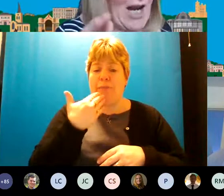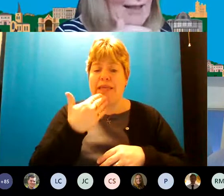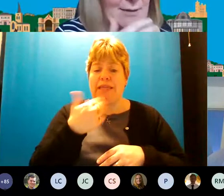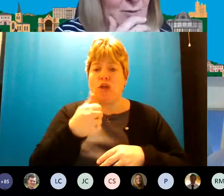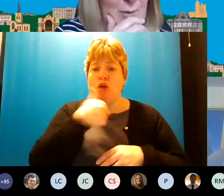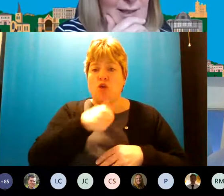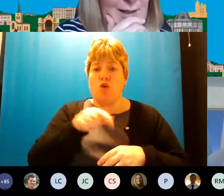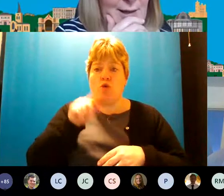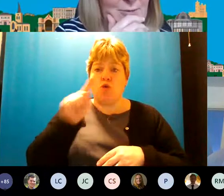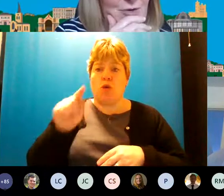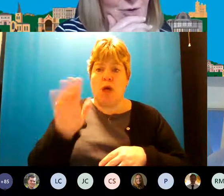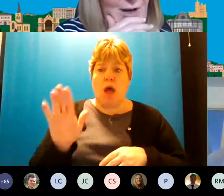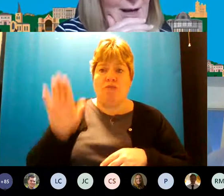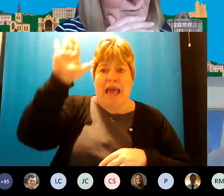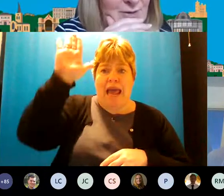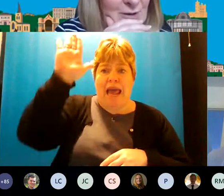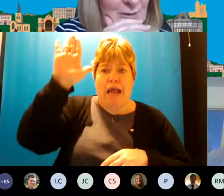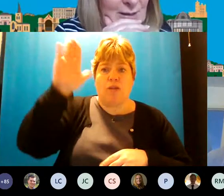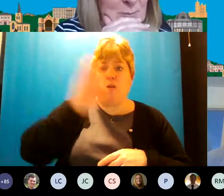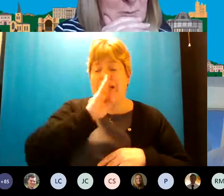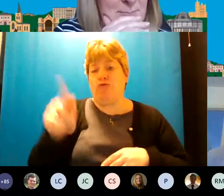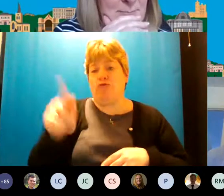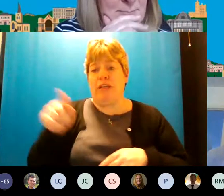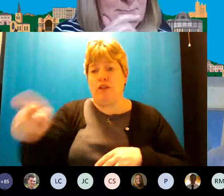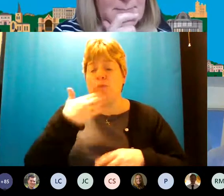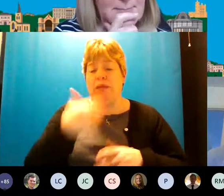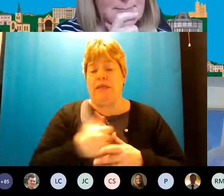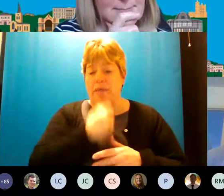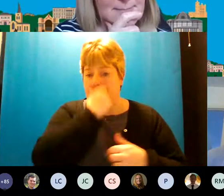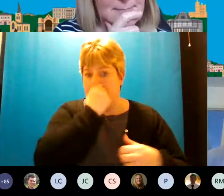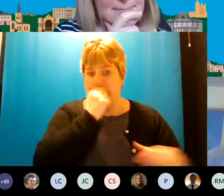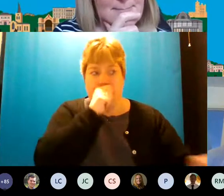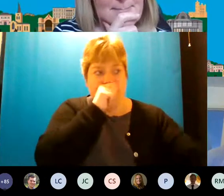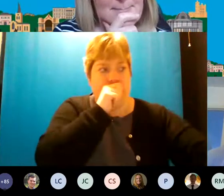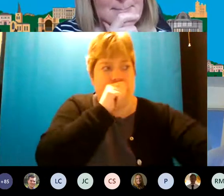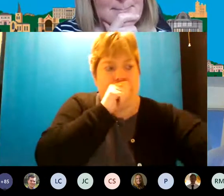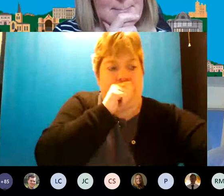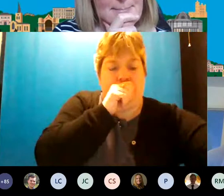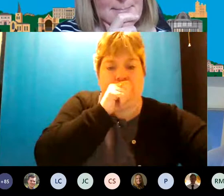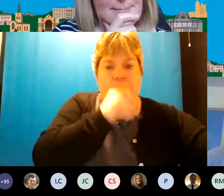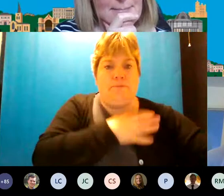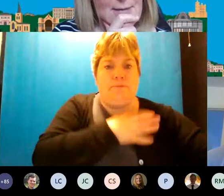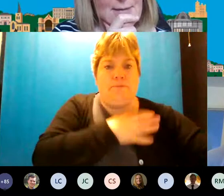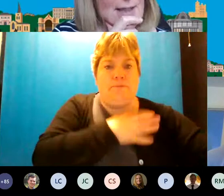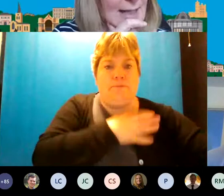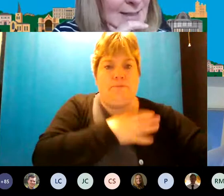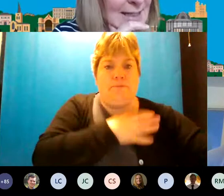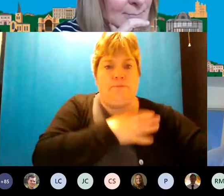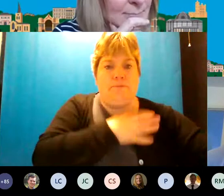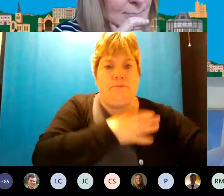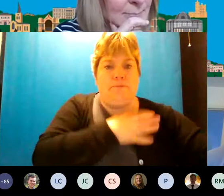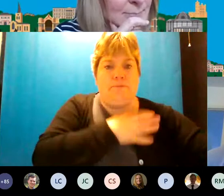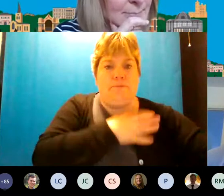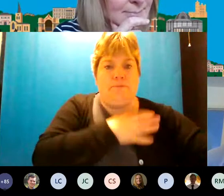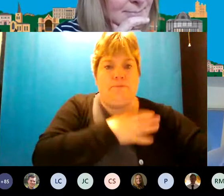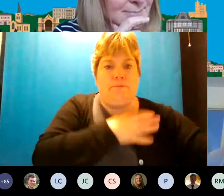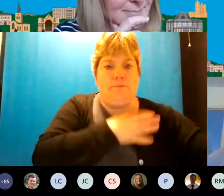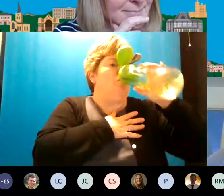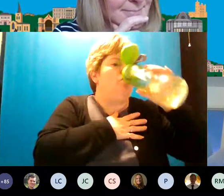raise your hand so that we can go straight over to you leslie